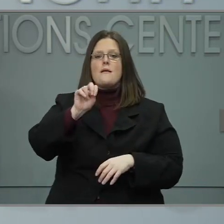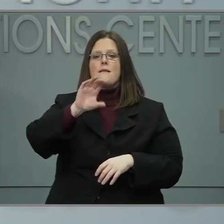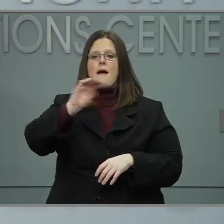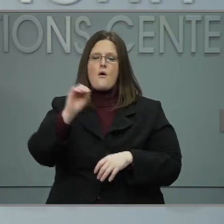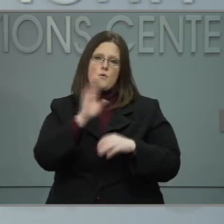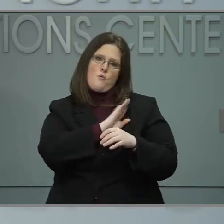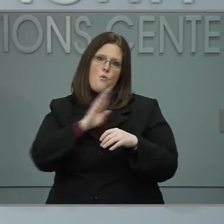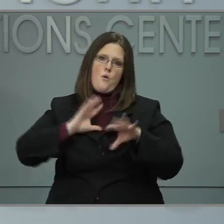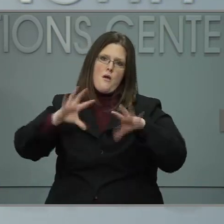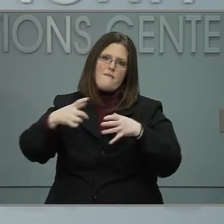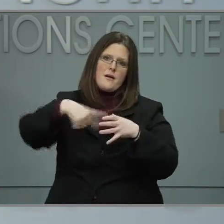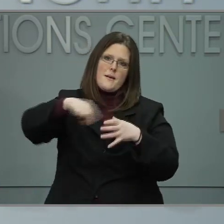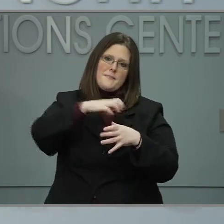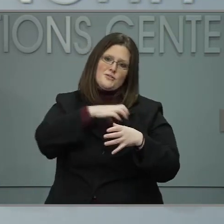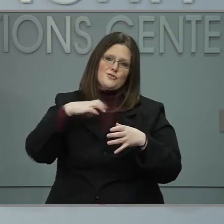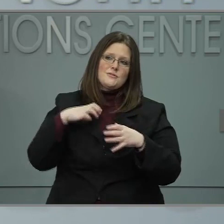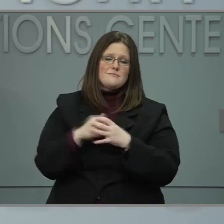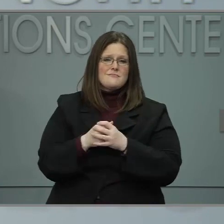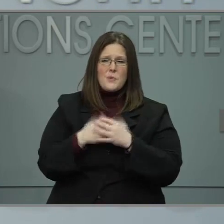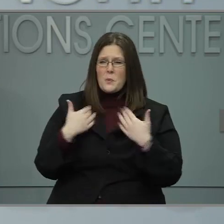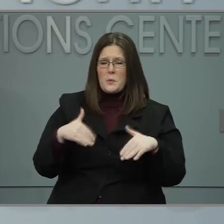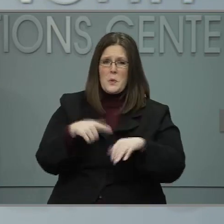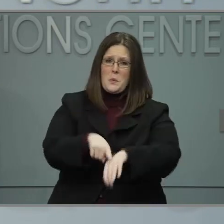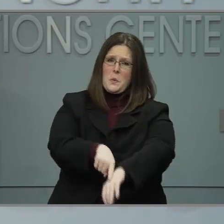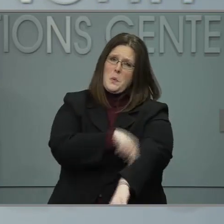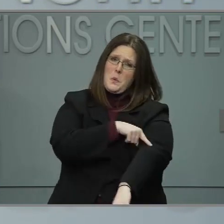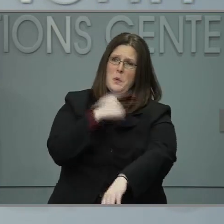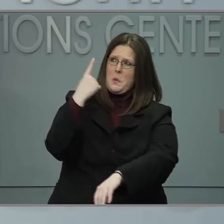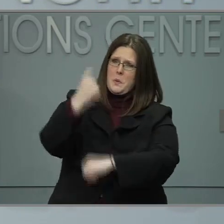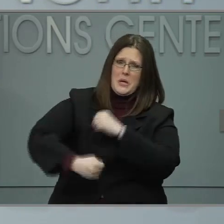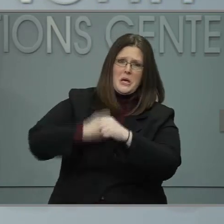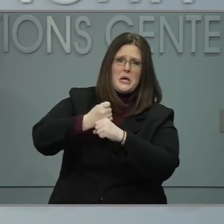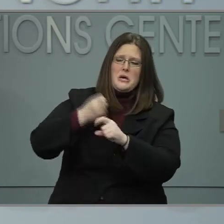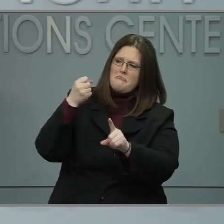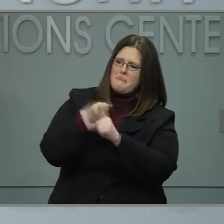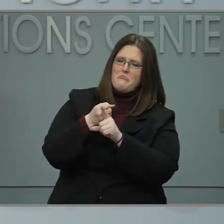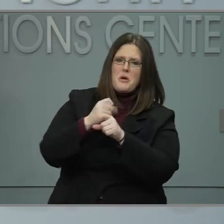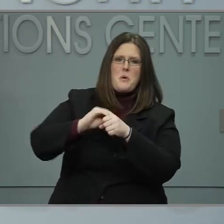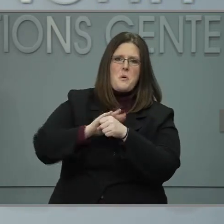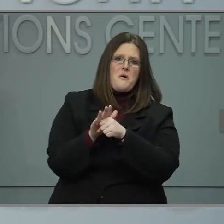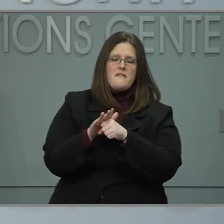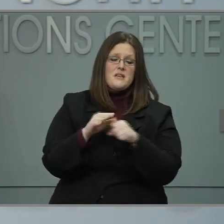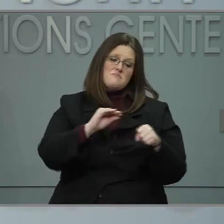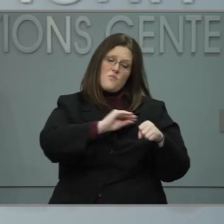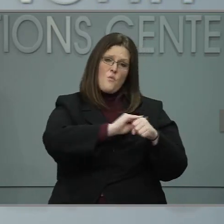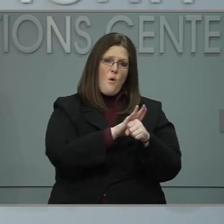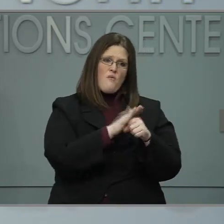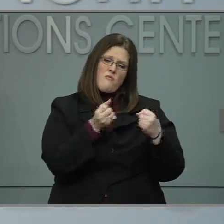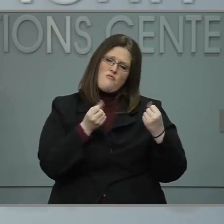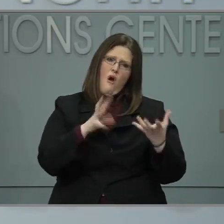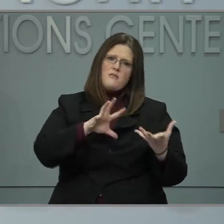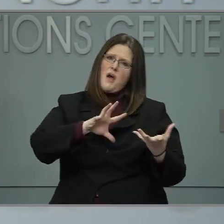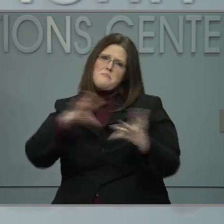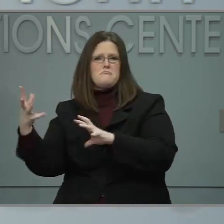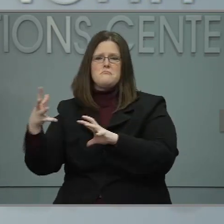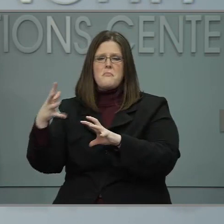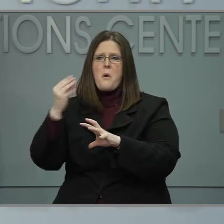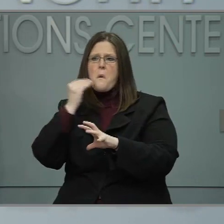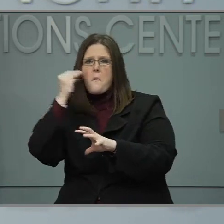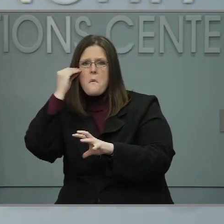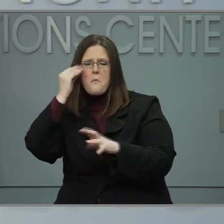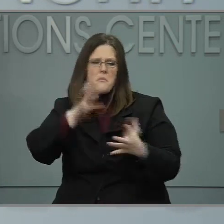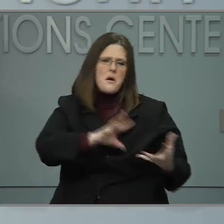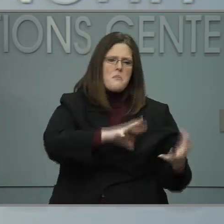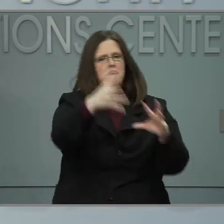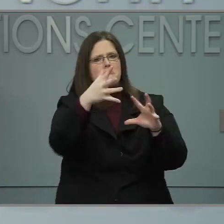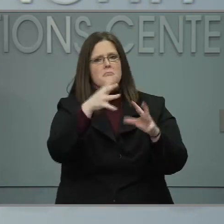because of a virus. COVID-19 sent us home from our workplace and our schools. We are in a battle